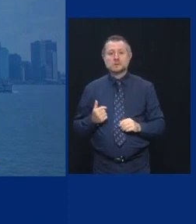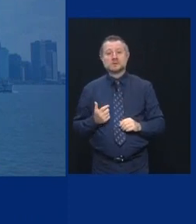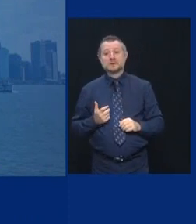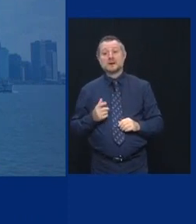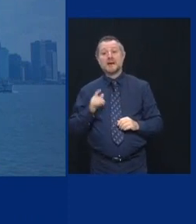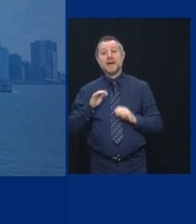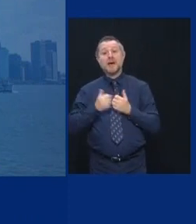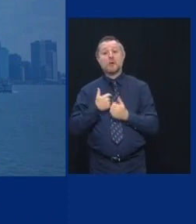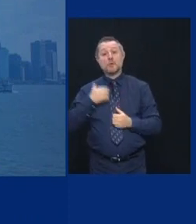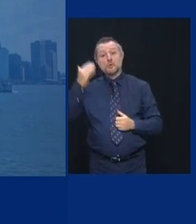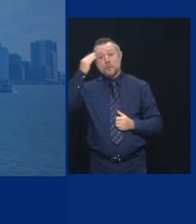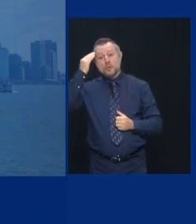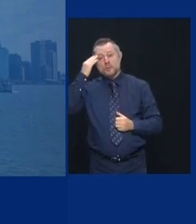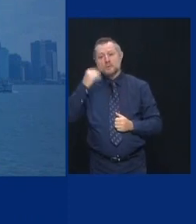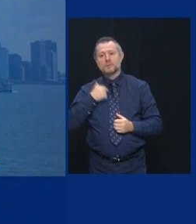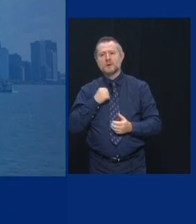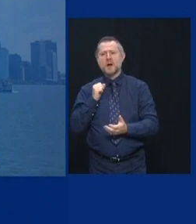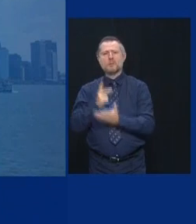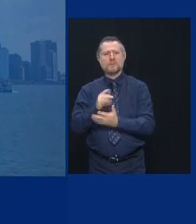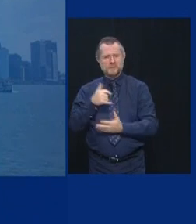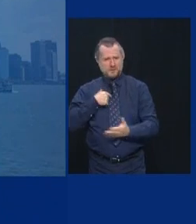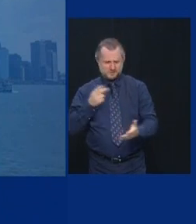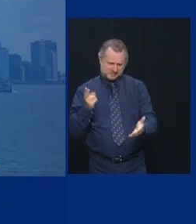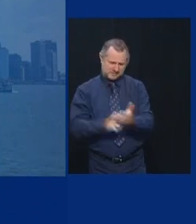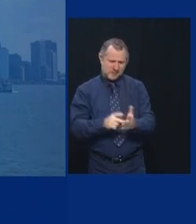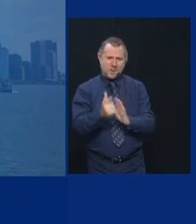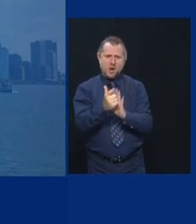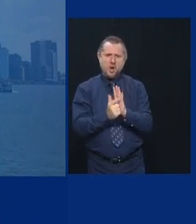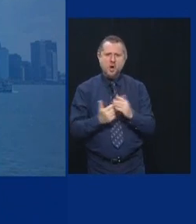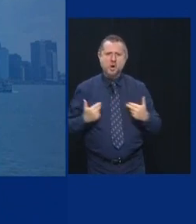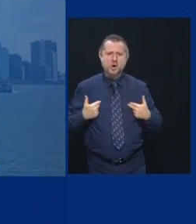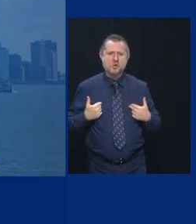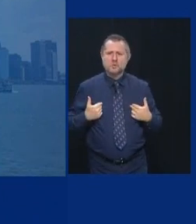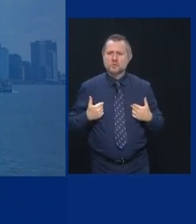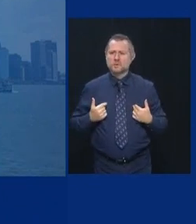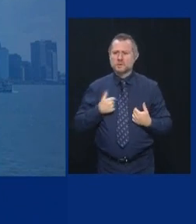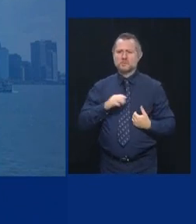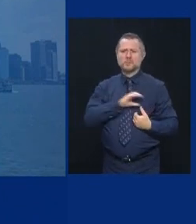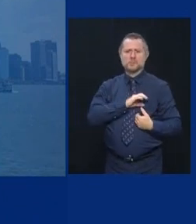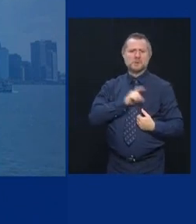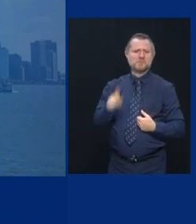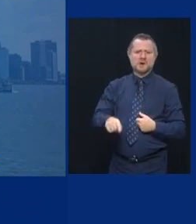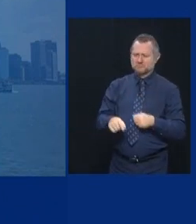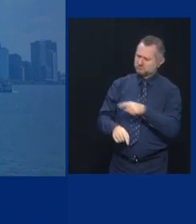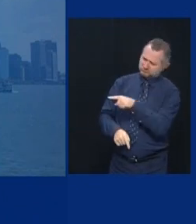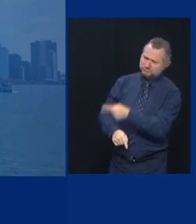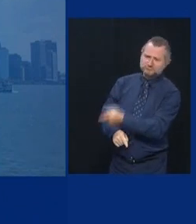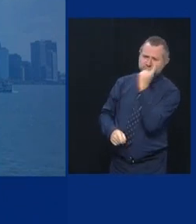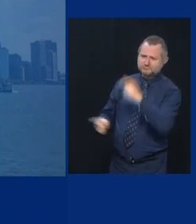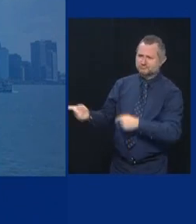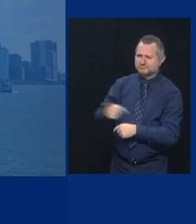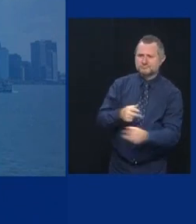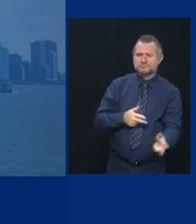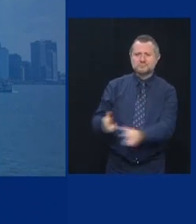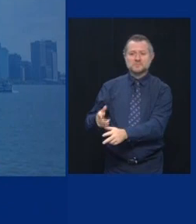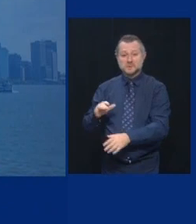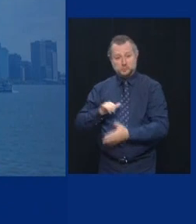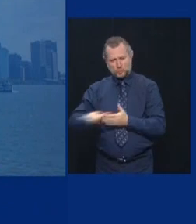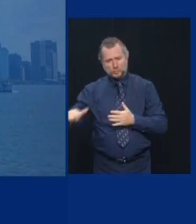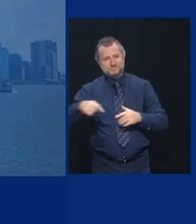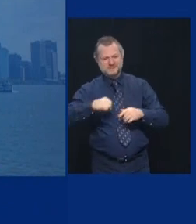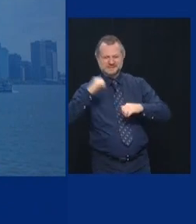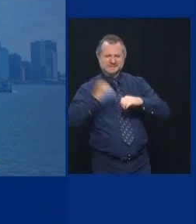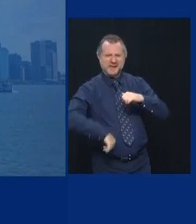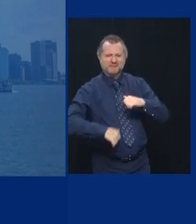law. It's only as good as the enforcement. We're New York tough. What's within tough? Smart.